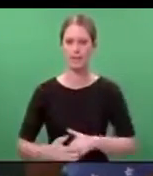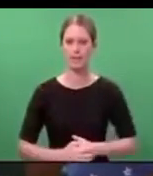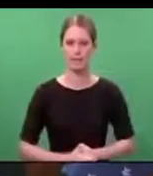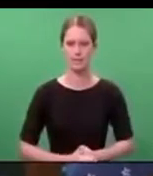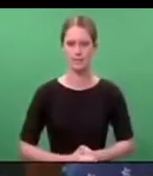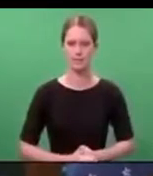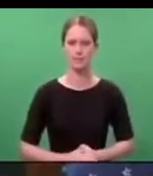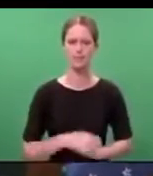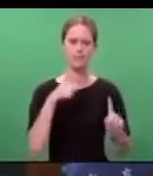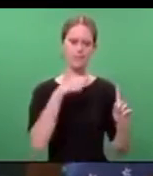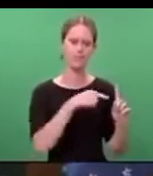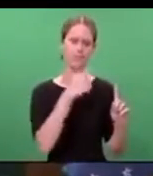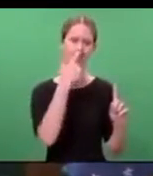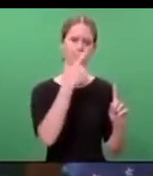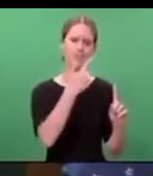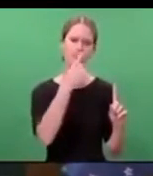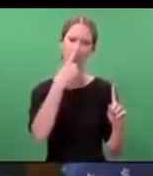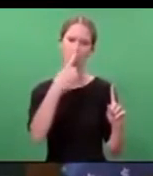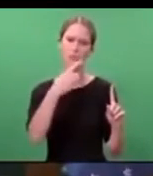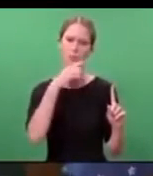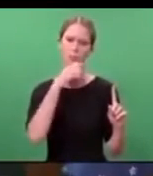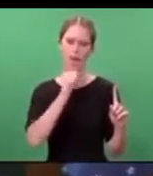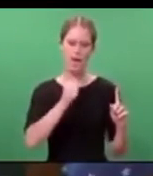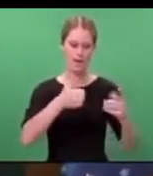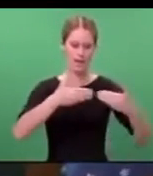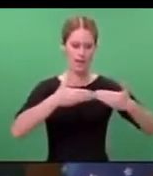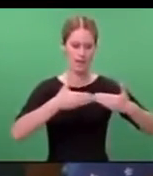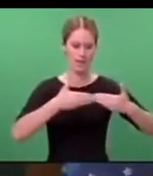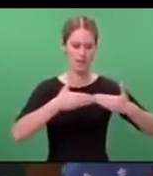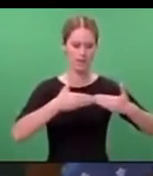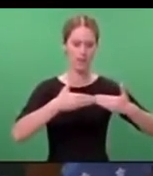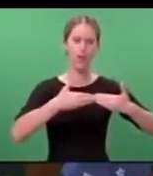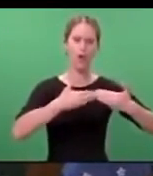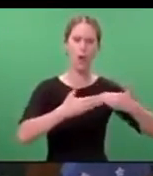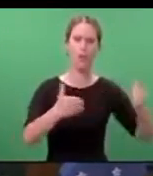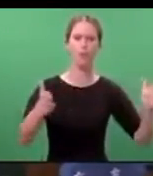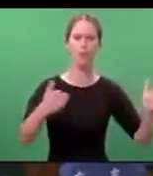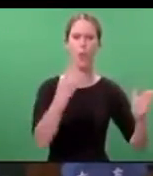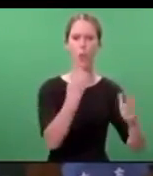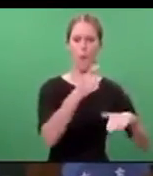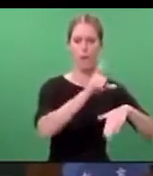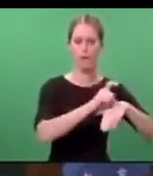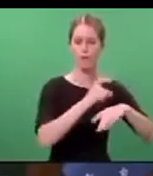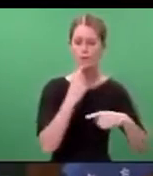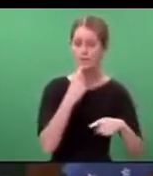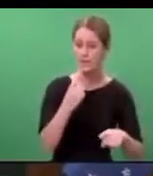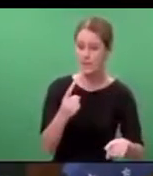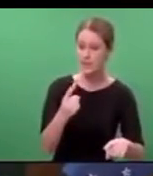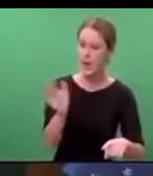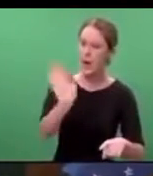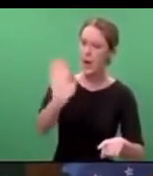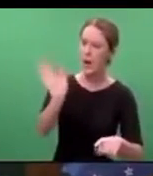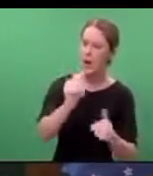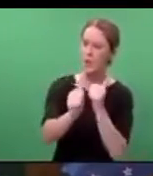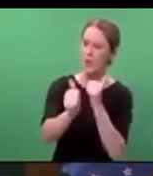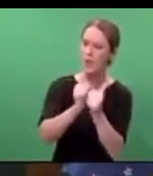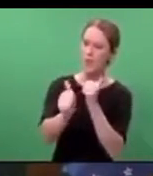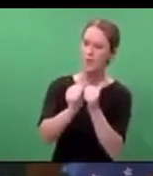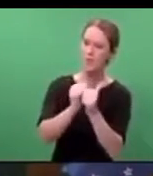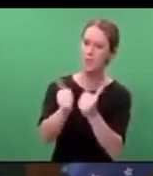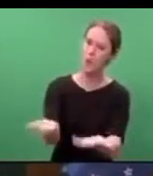He was a 71-year-old man who opened the door at the Al-Nor Mosque and uttered the words, Hello, brother.